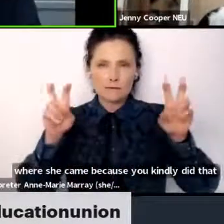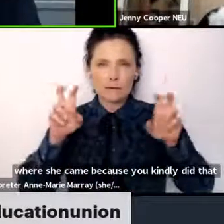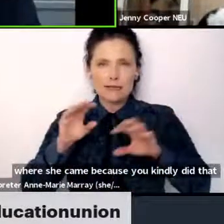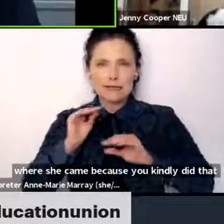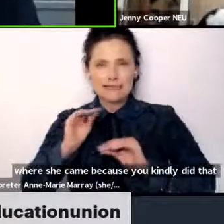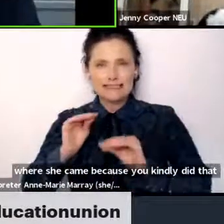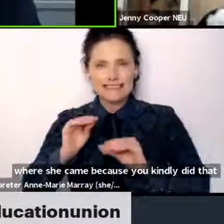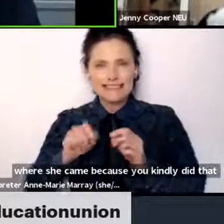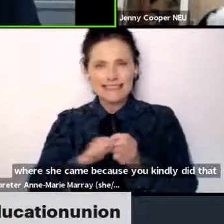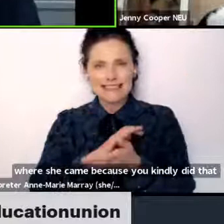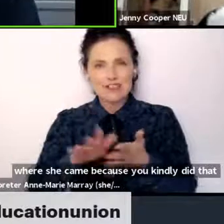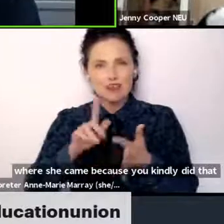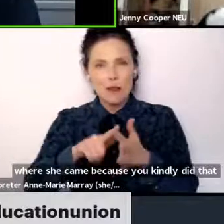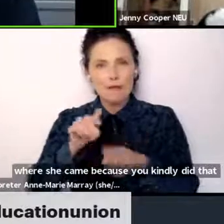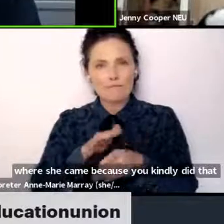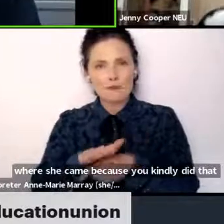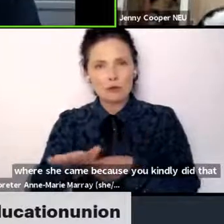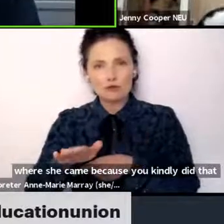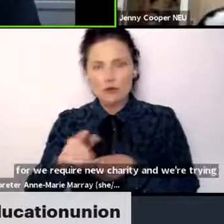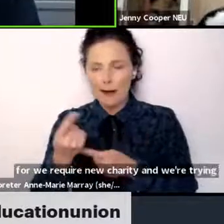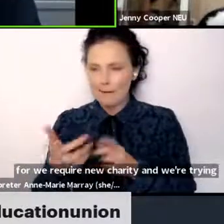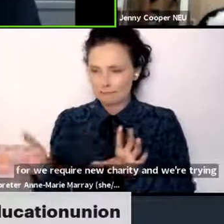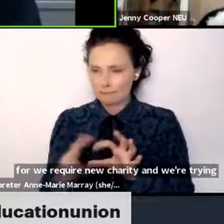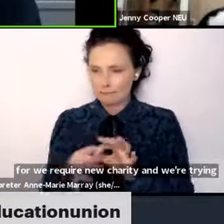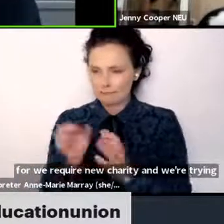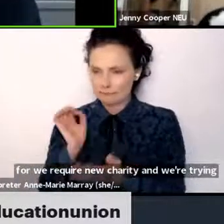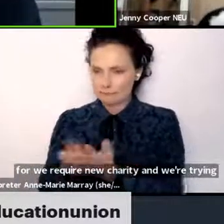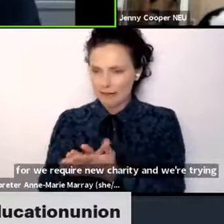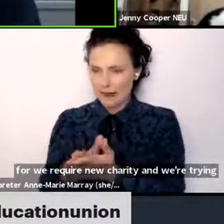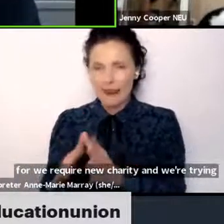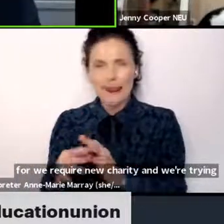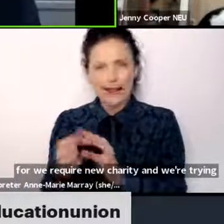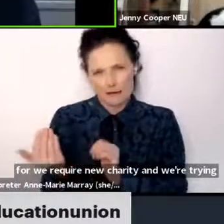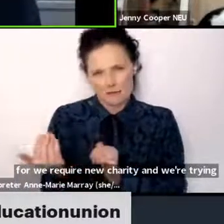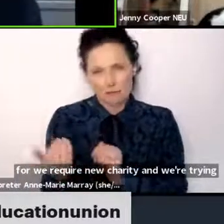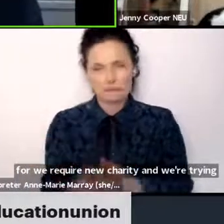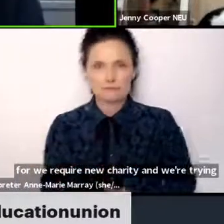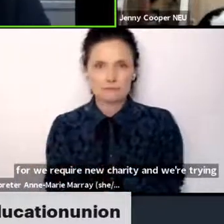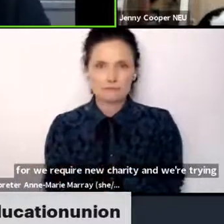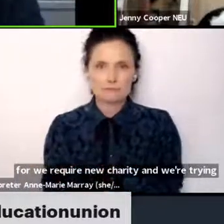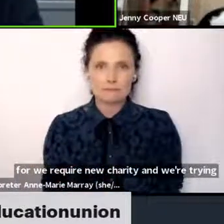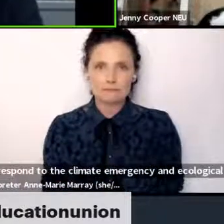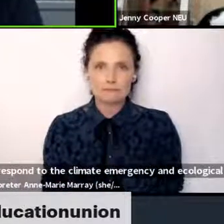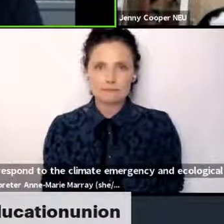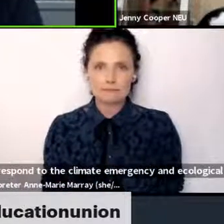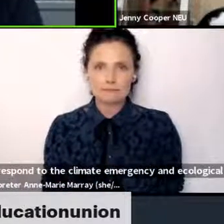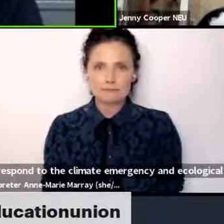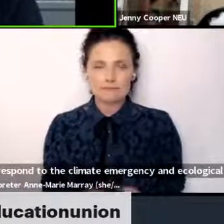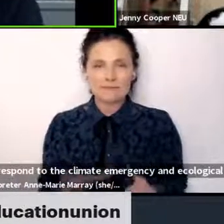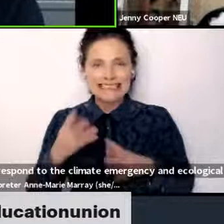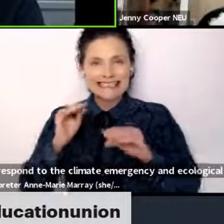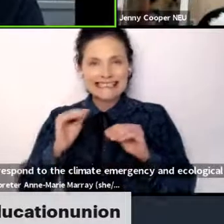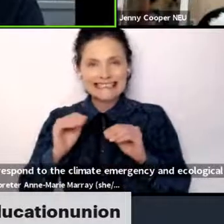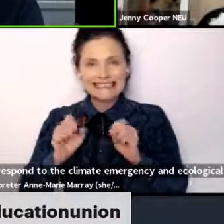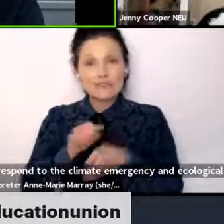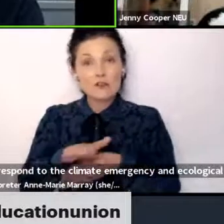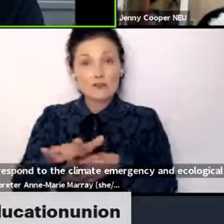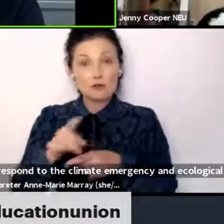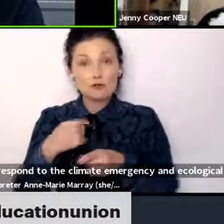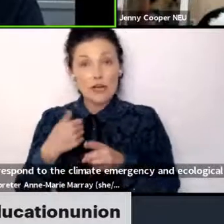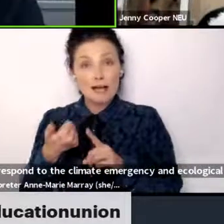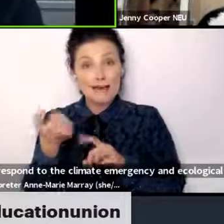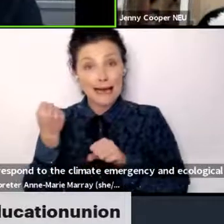link to it in the channel in the chat box a little while ago. Teach the Future is one of the campaigns we support